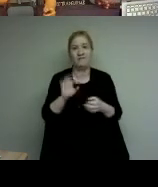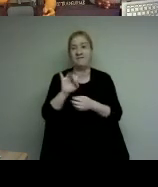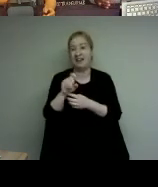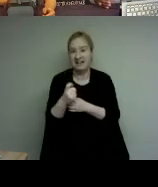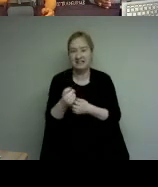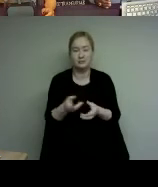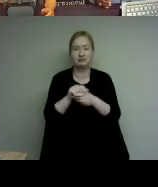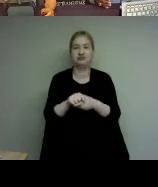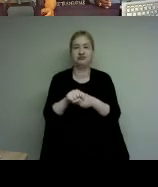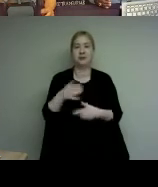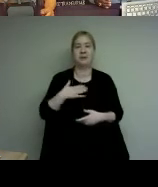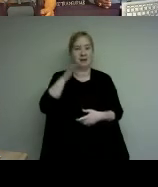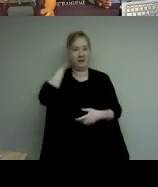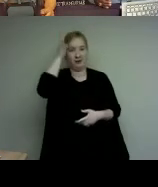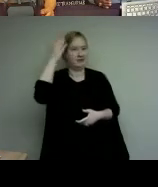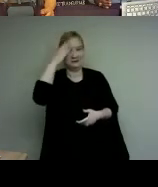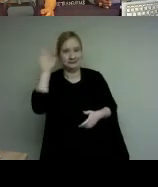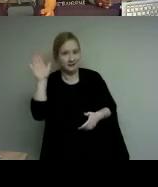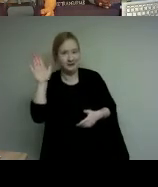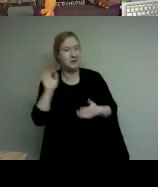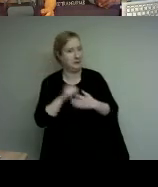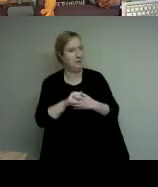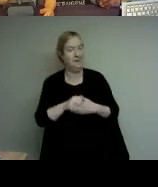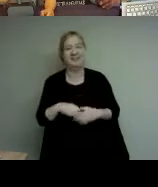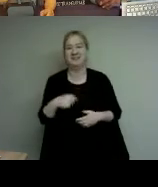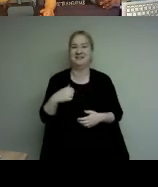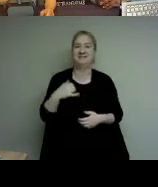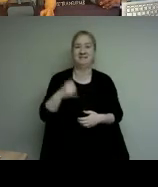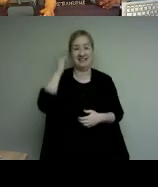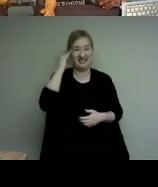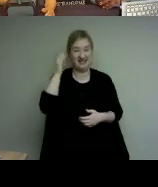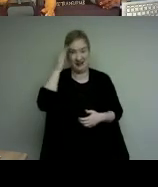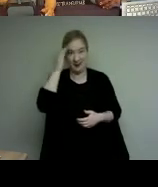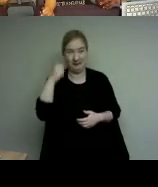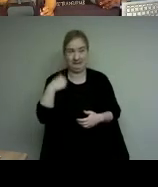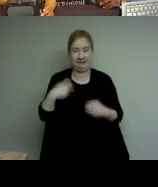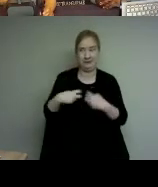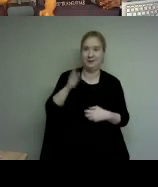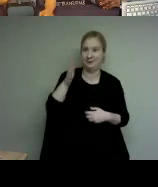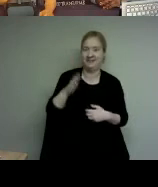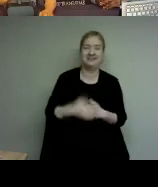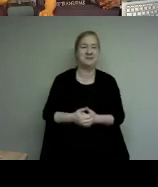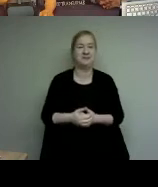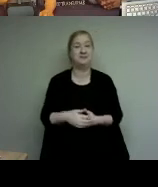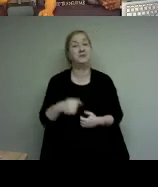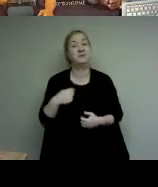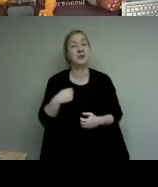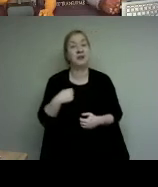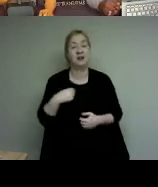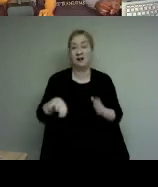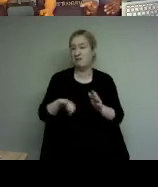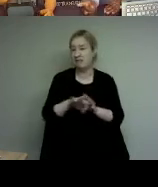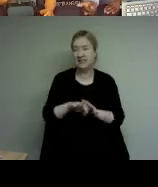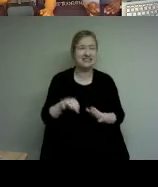me that would be the end of me i continued my journey in life to seek what would be the most suitable and rewarding career